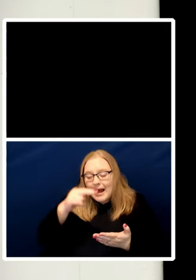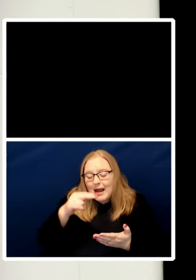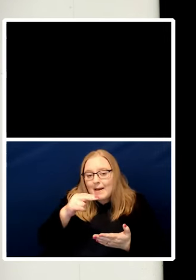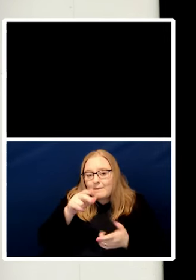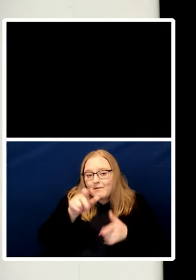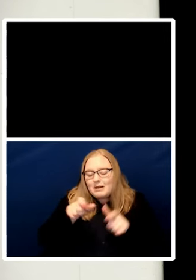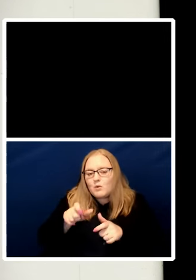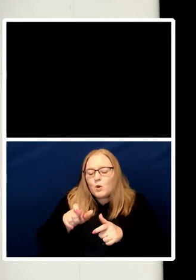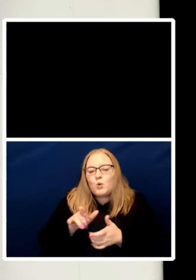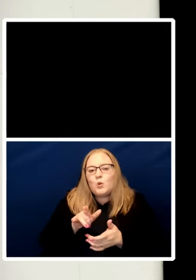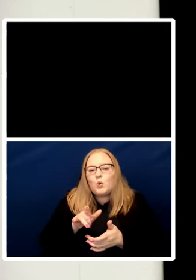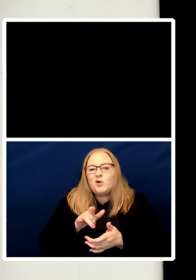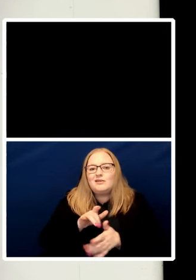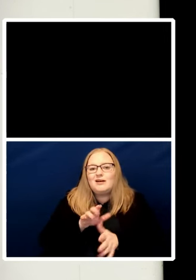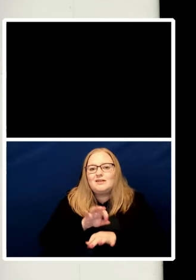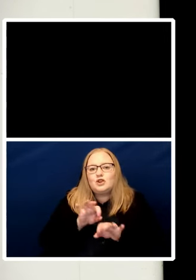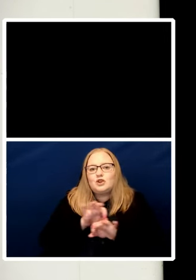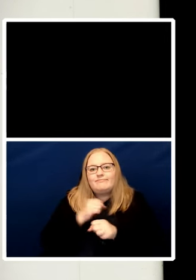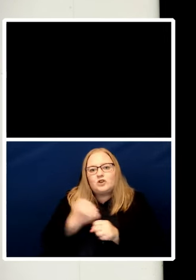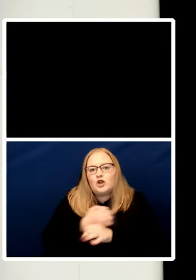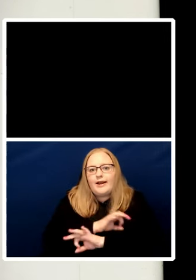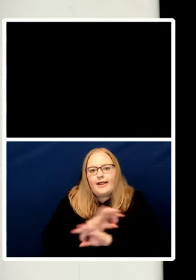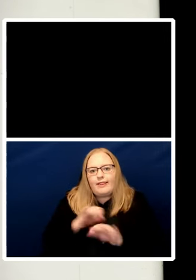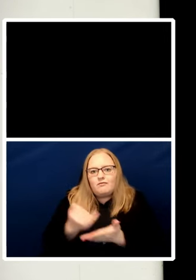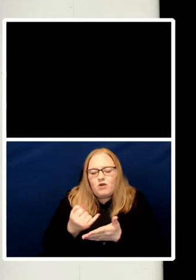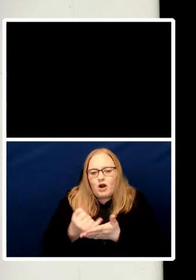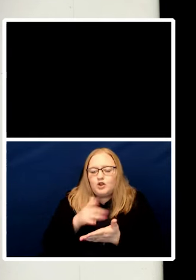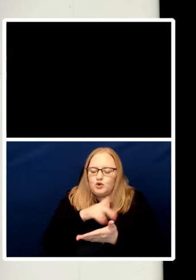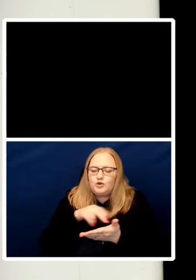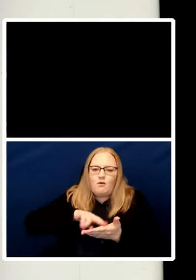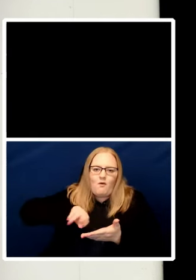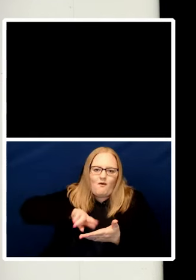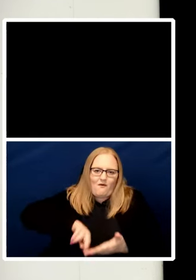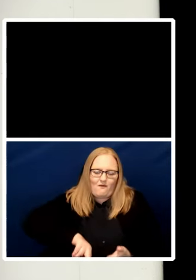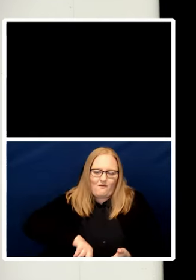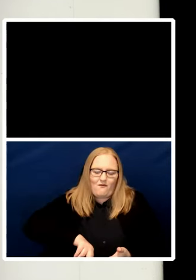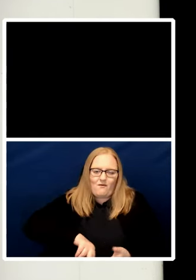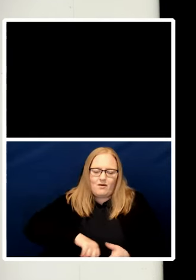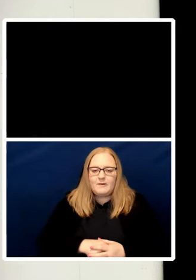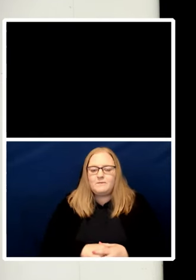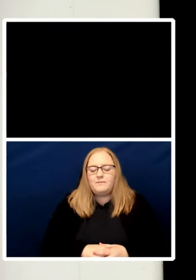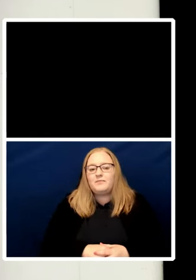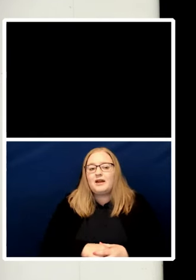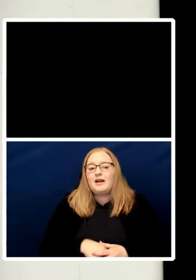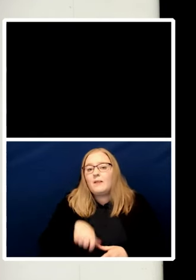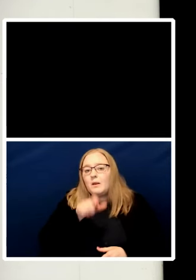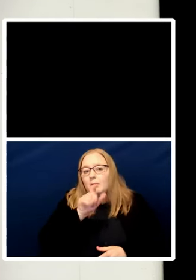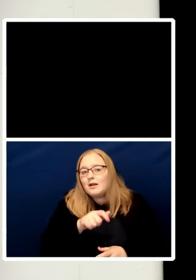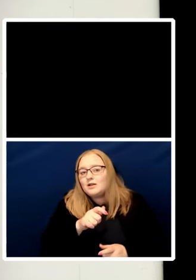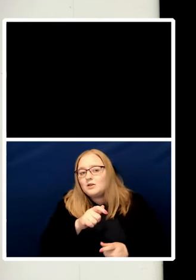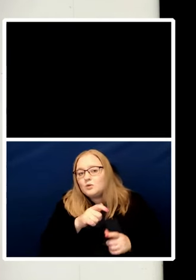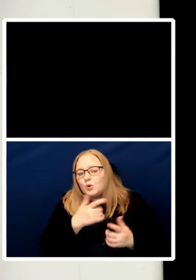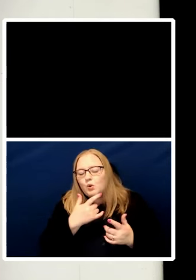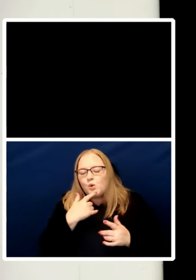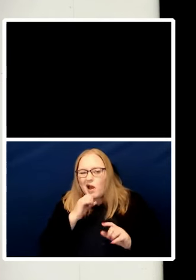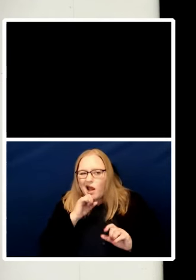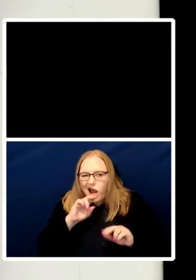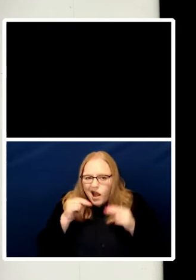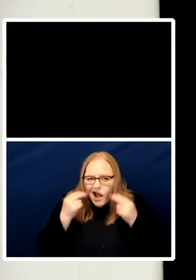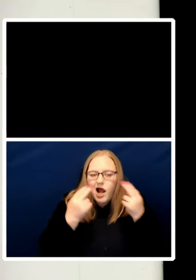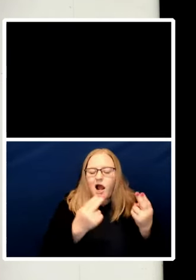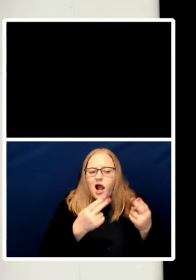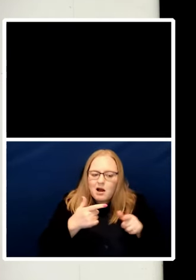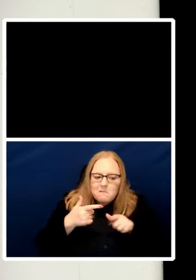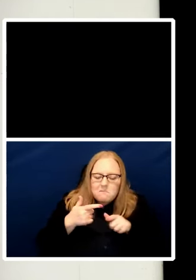way. And the freedom fighter who attacks the dictator's arsenal should avoid harming